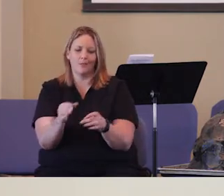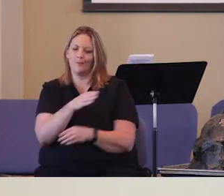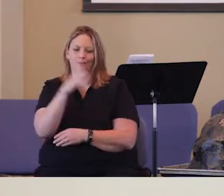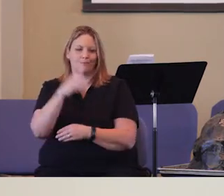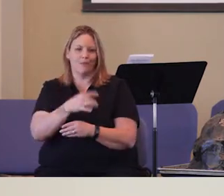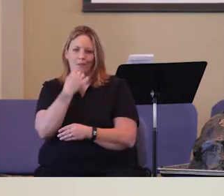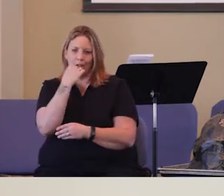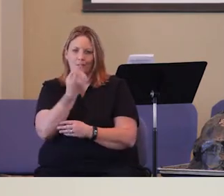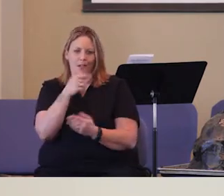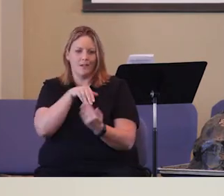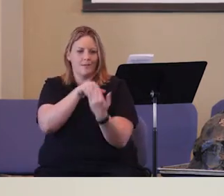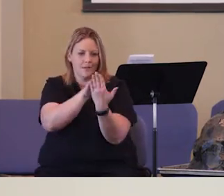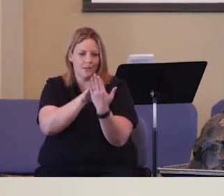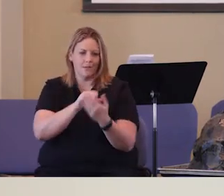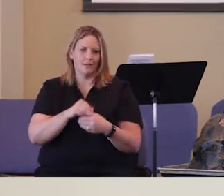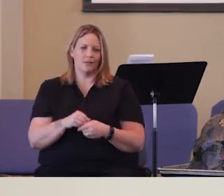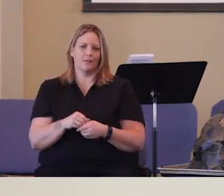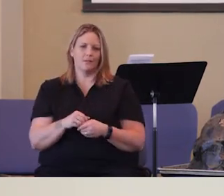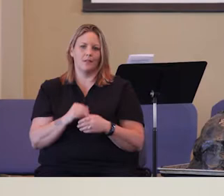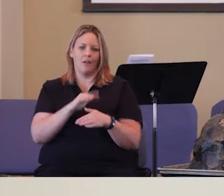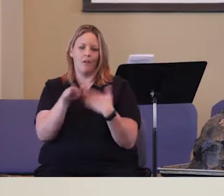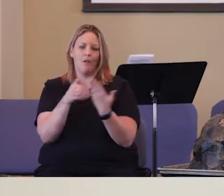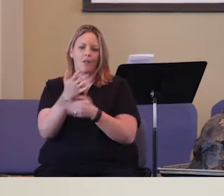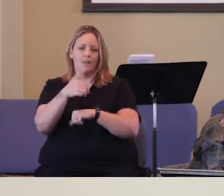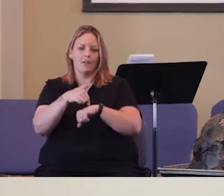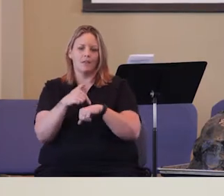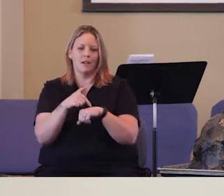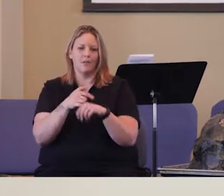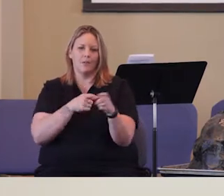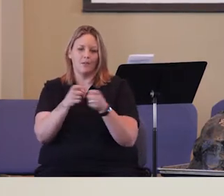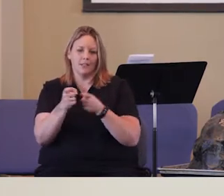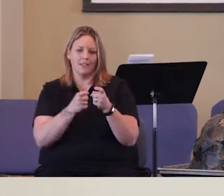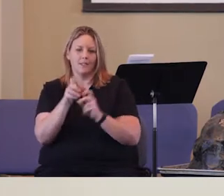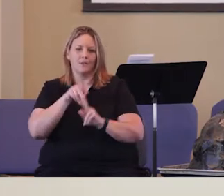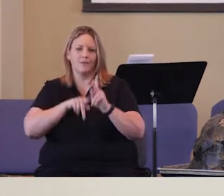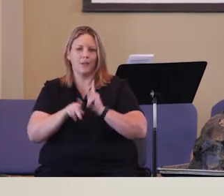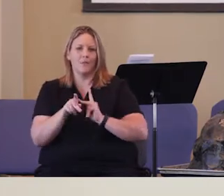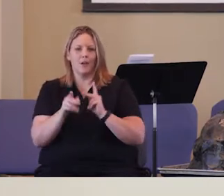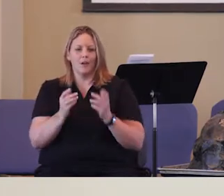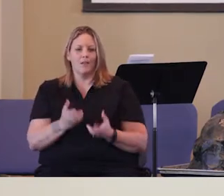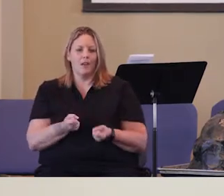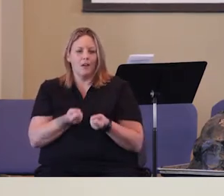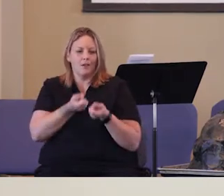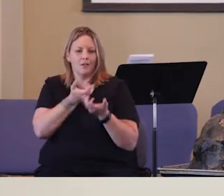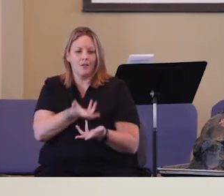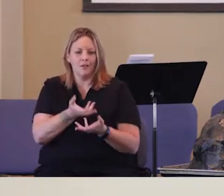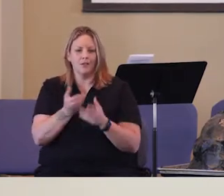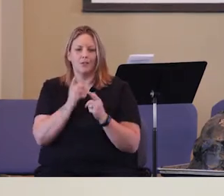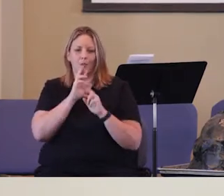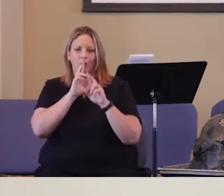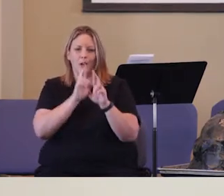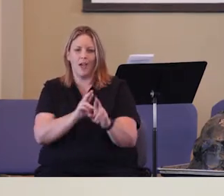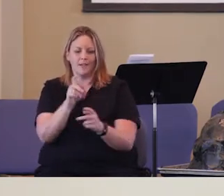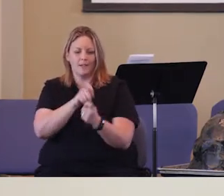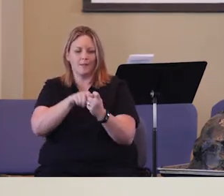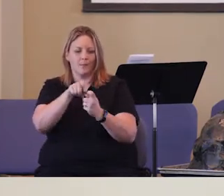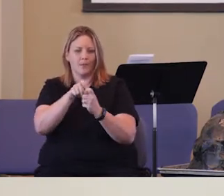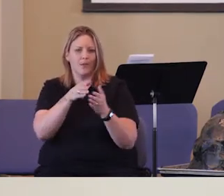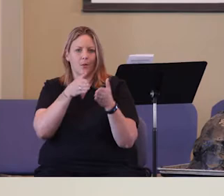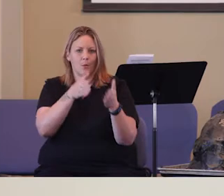All the time, we're having to deal with people that cause us to react in a certain way. And how often